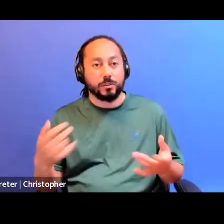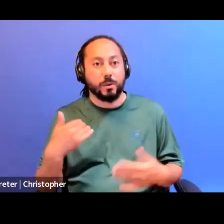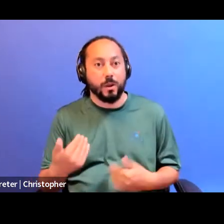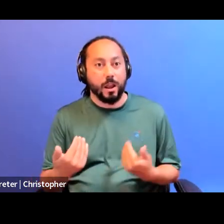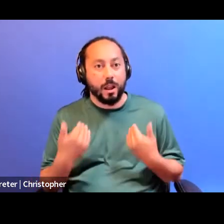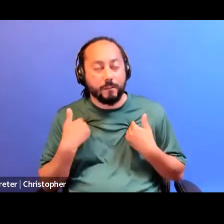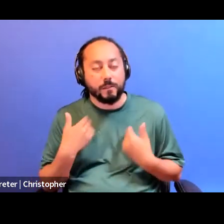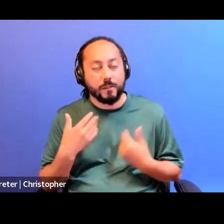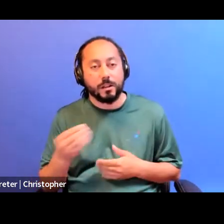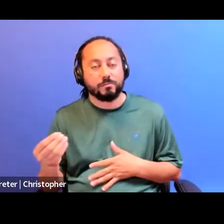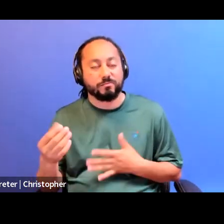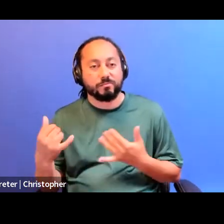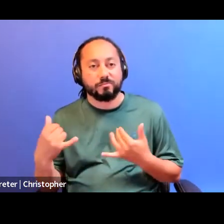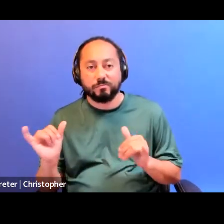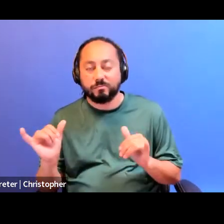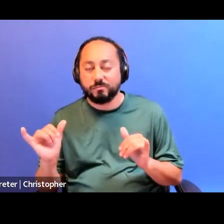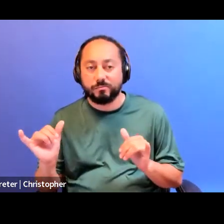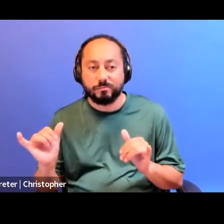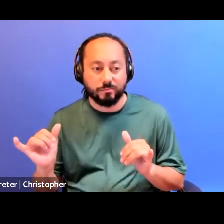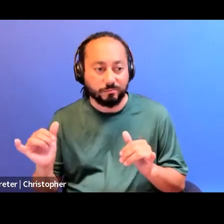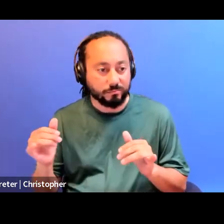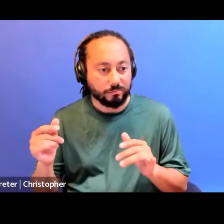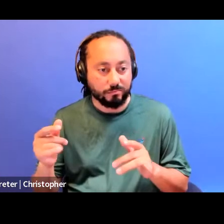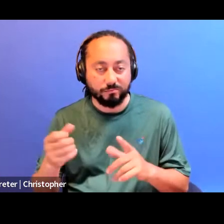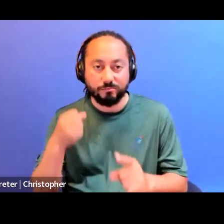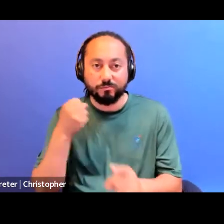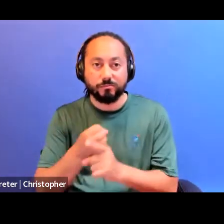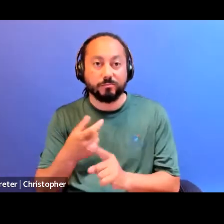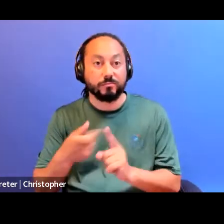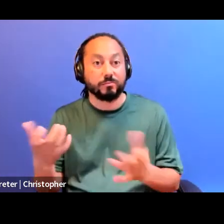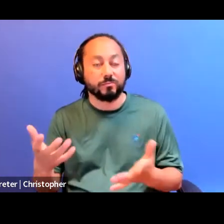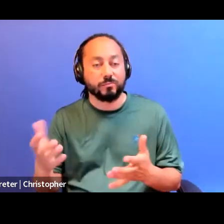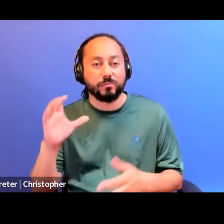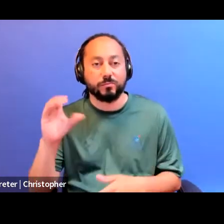you know, aggravated and impacted by colonization.